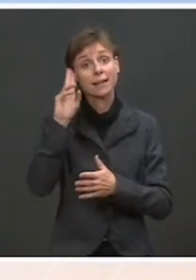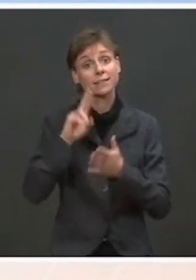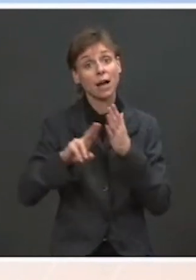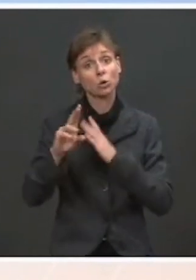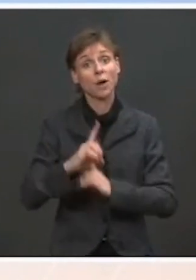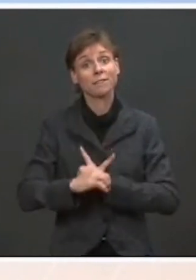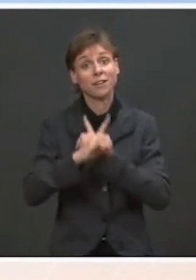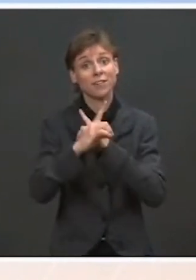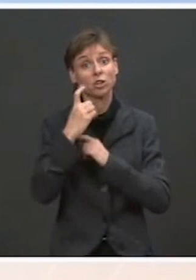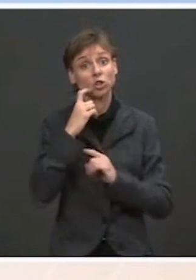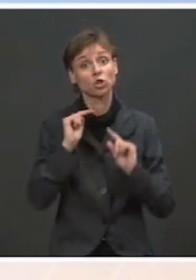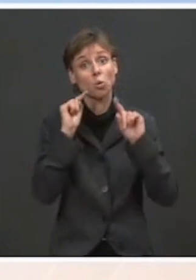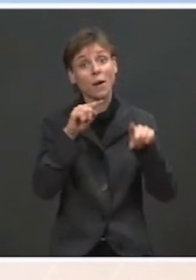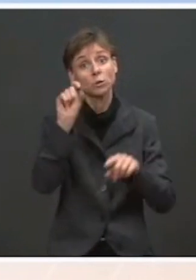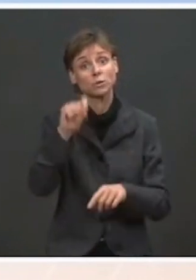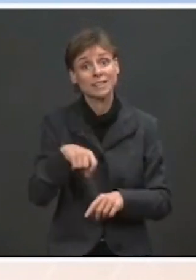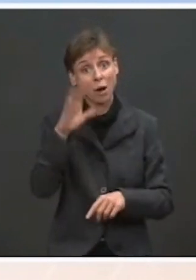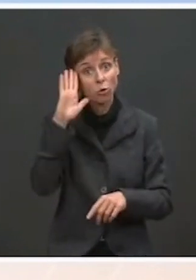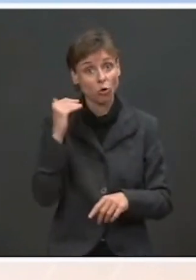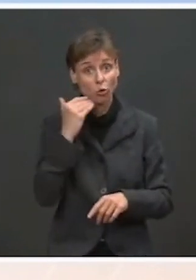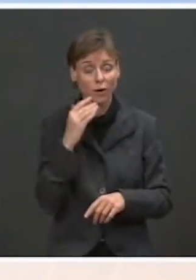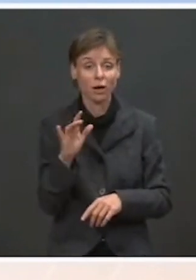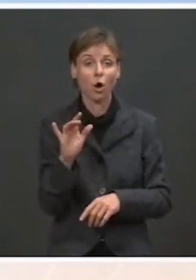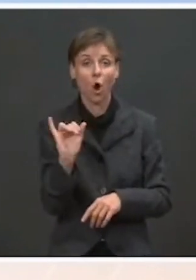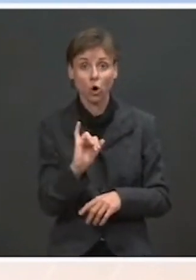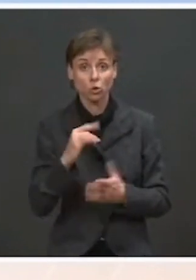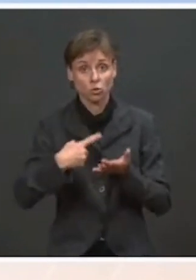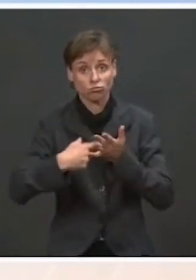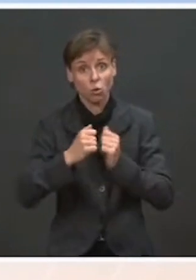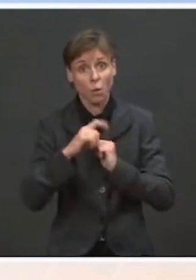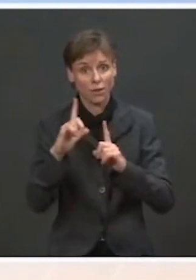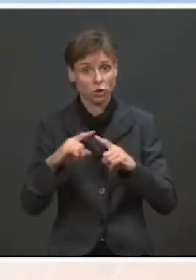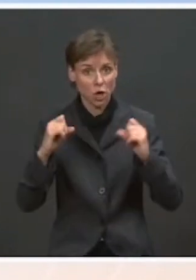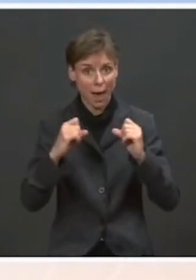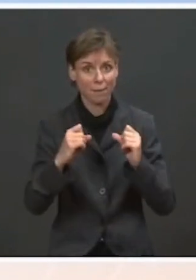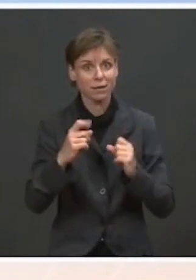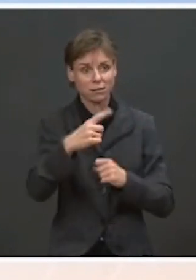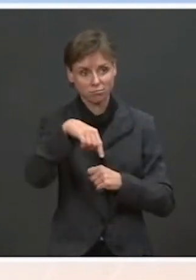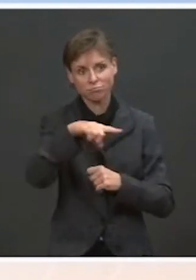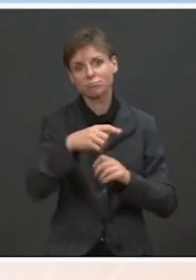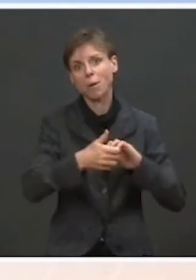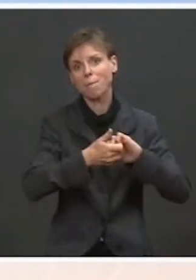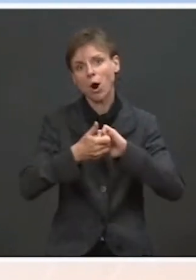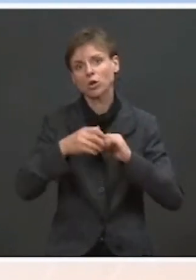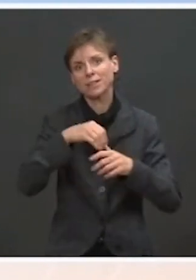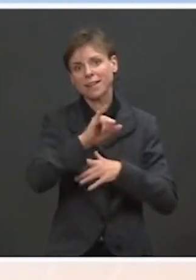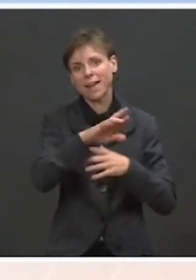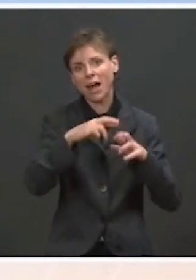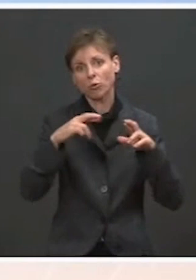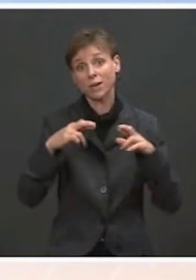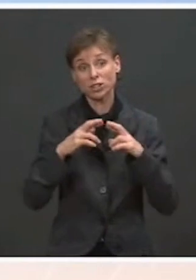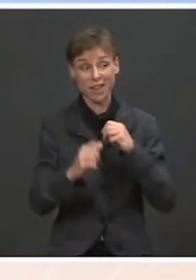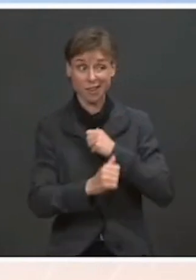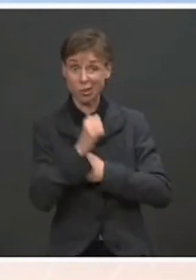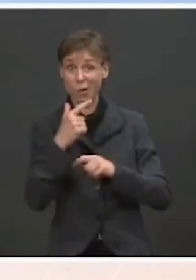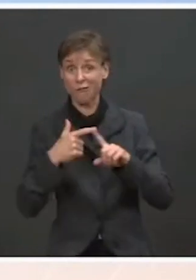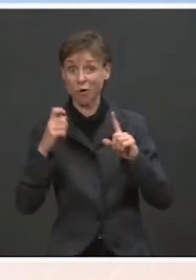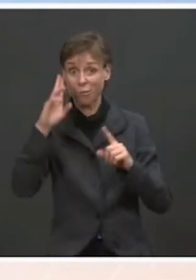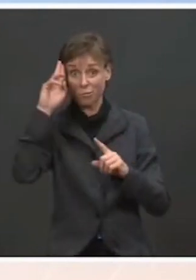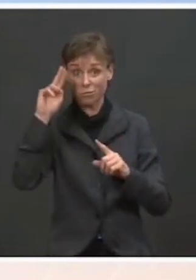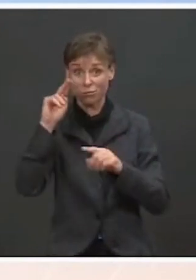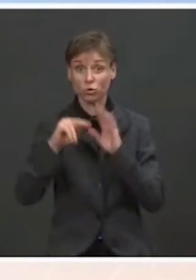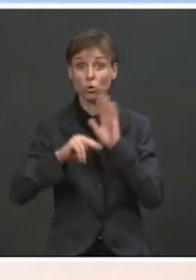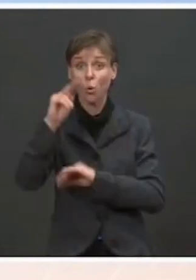the Japanese. They are key partners as we discuss security in the region, and certainly the threats from North Korea are part of that. And